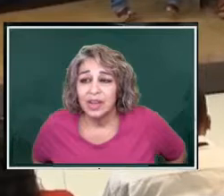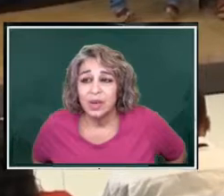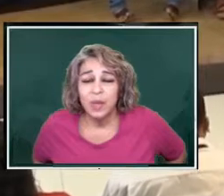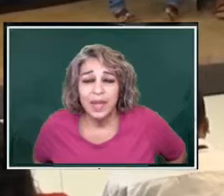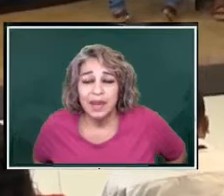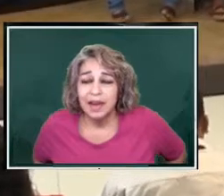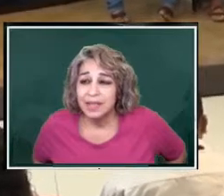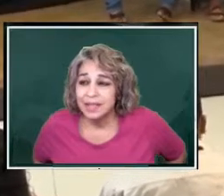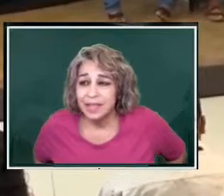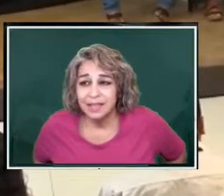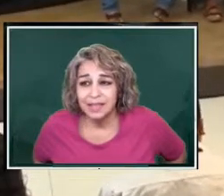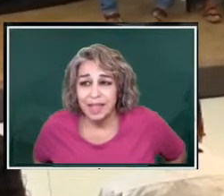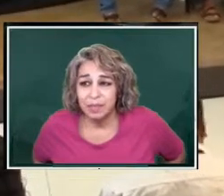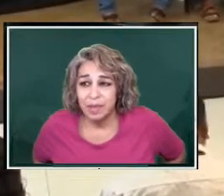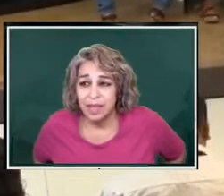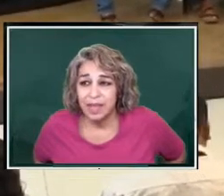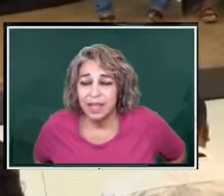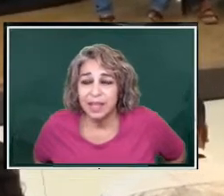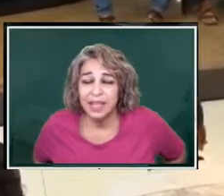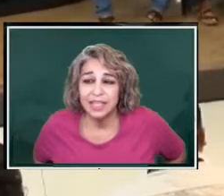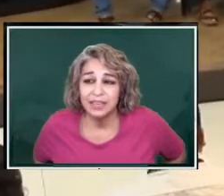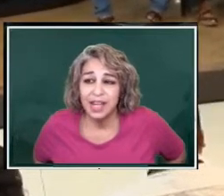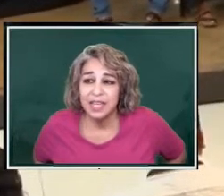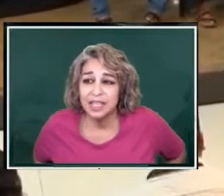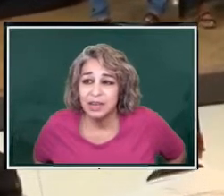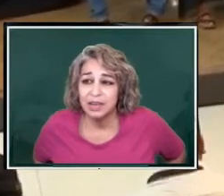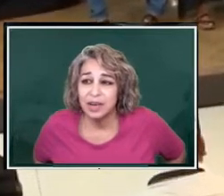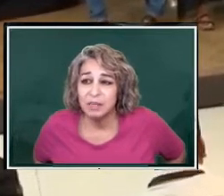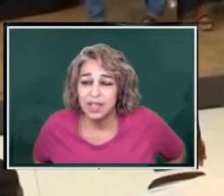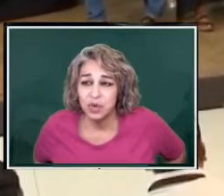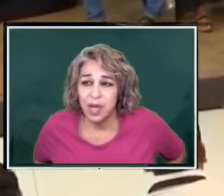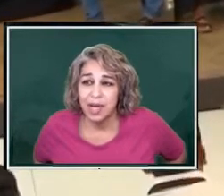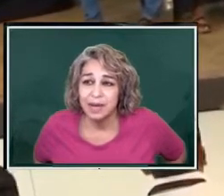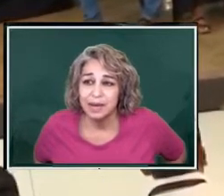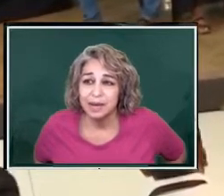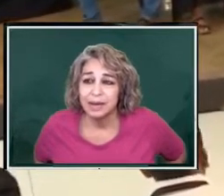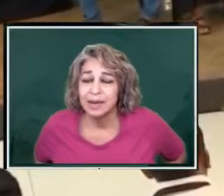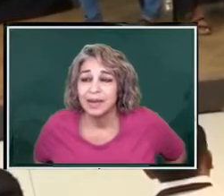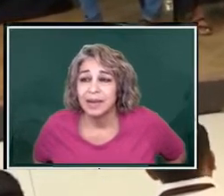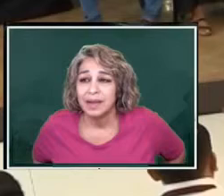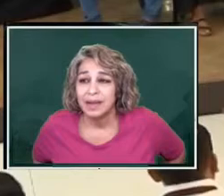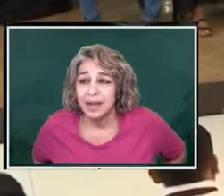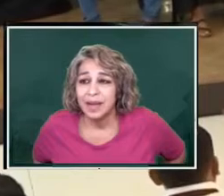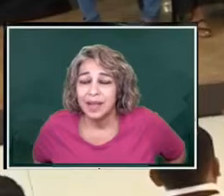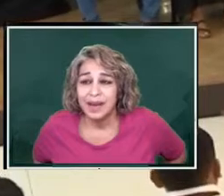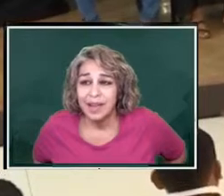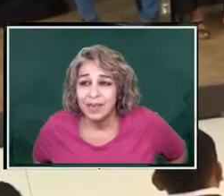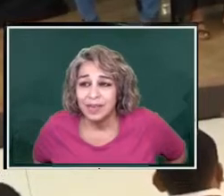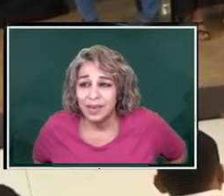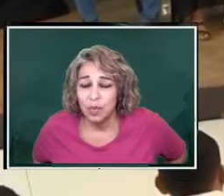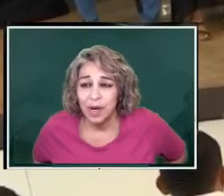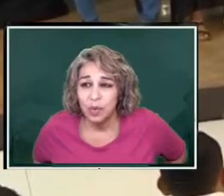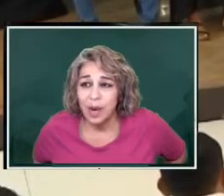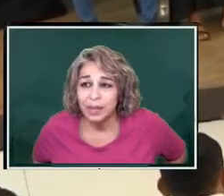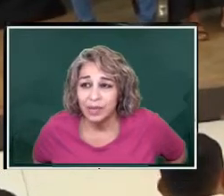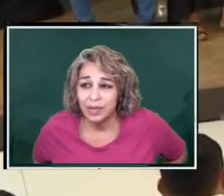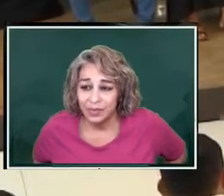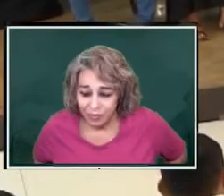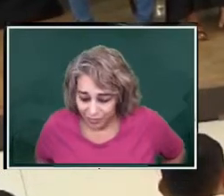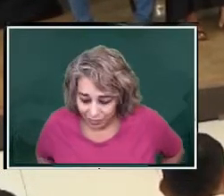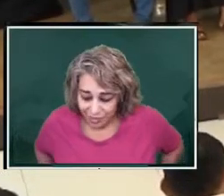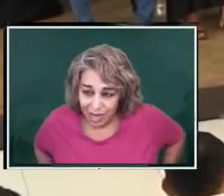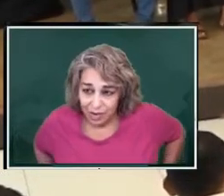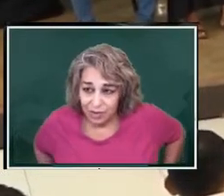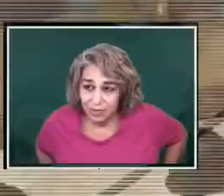We cannot say the same in the case of Jalisco and Michoacan and Guerrero, Guanajuato,